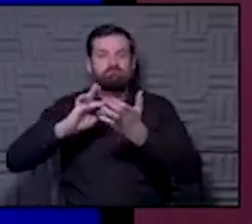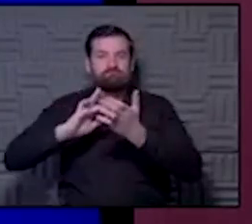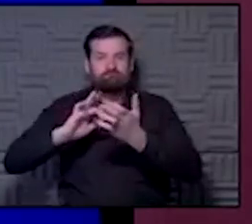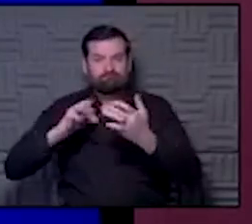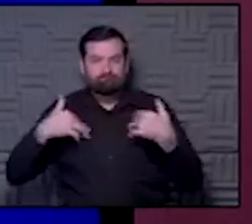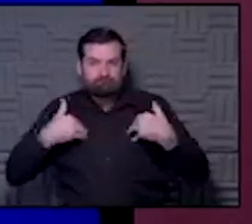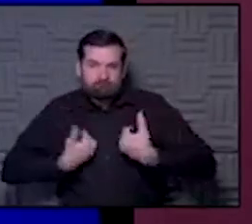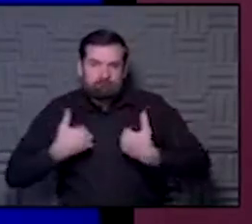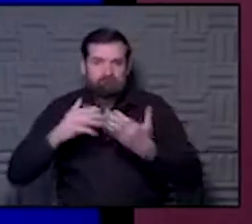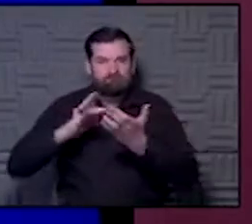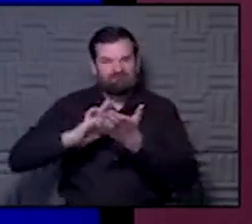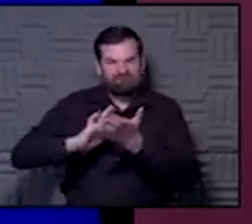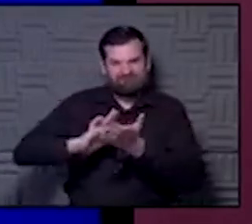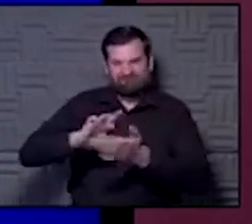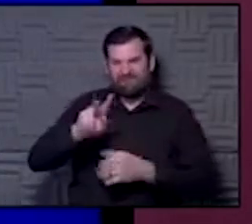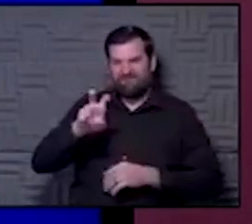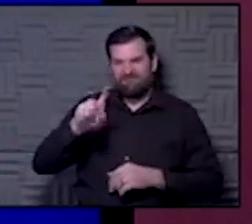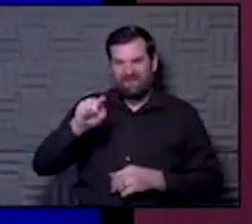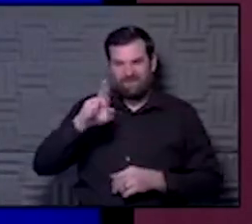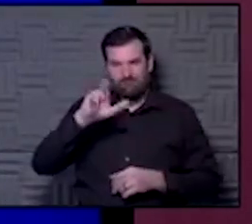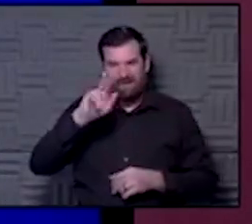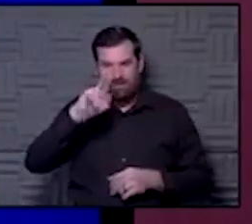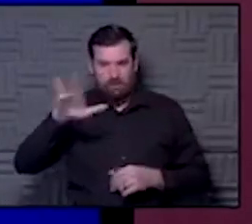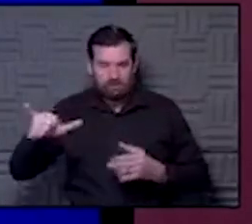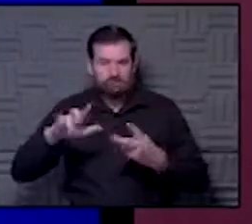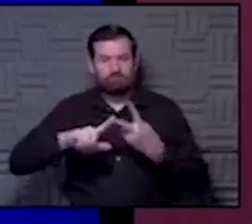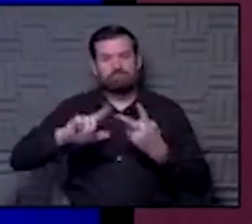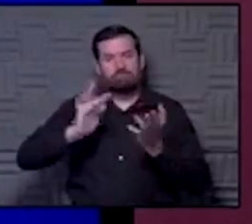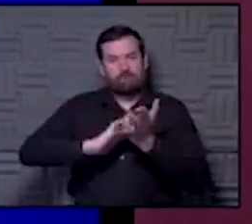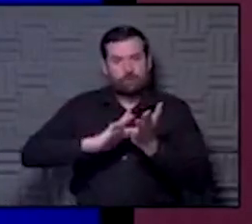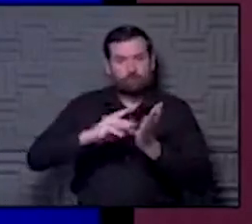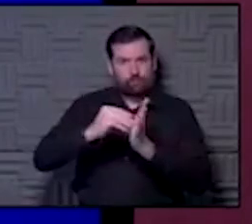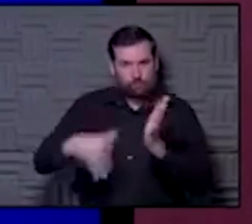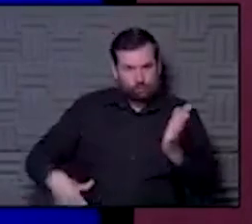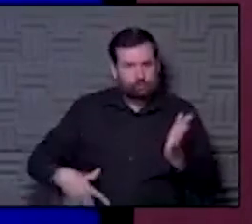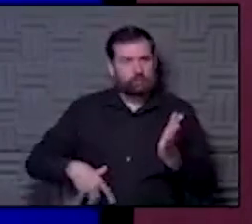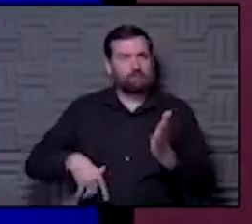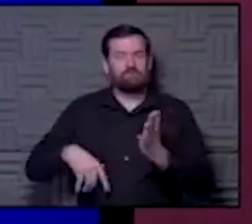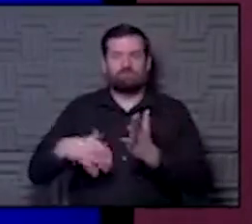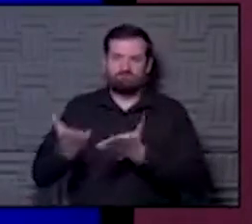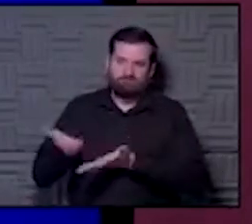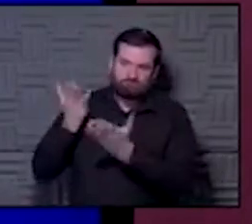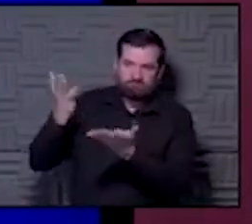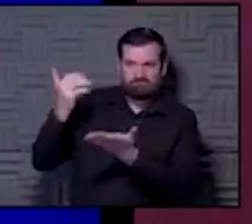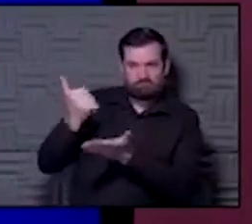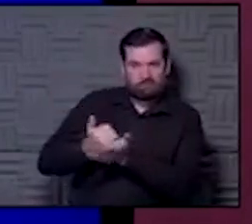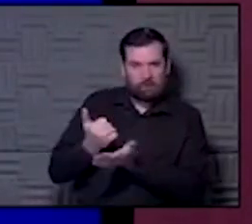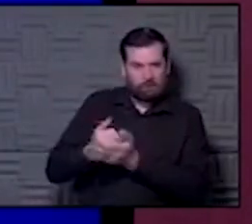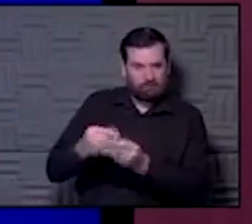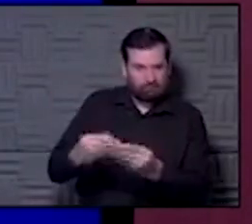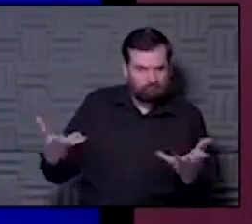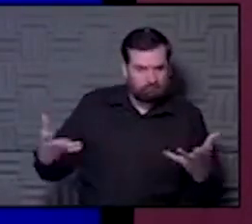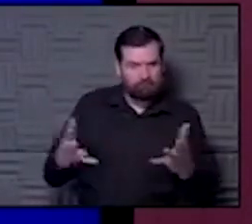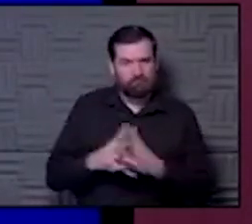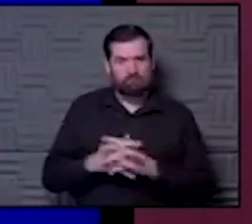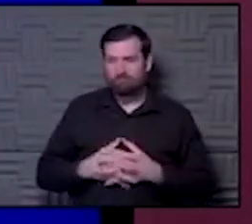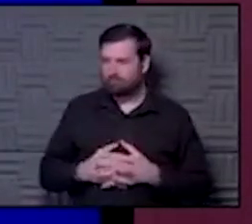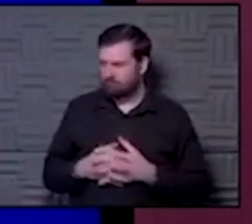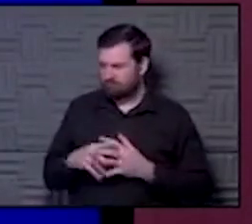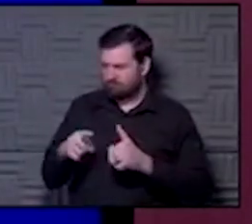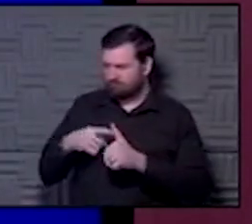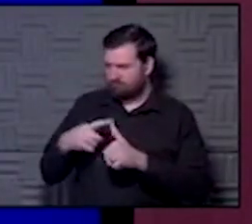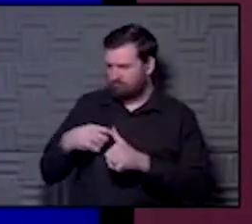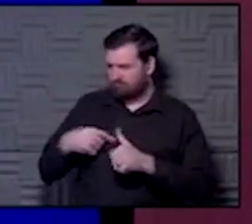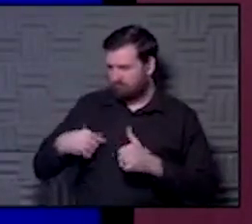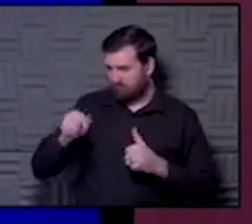were talking about medical schools, get involved in distribution. Is there anything that, so first off, does it surprise